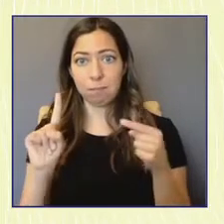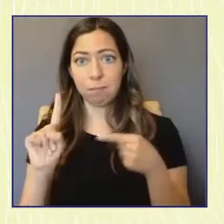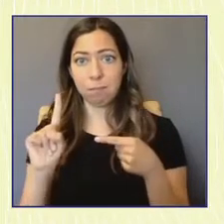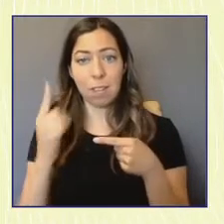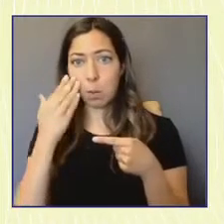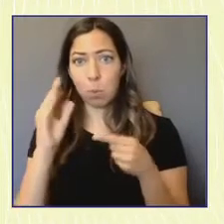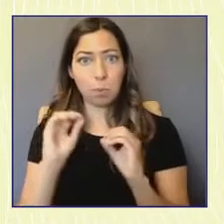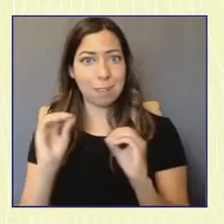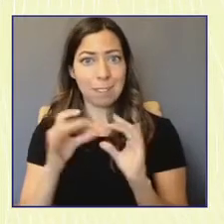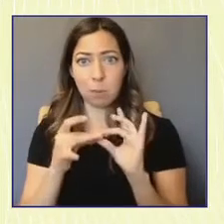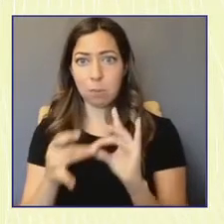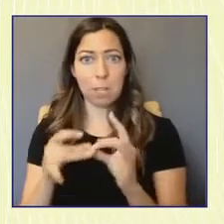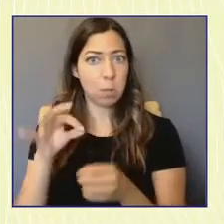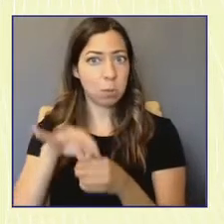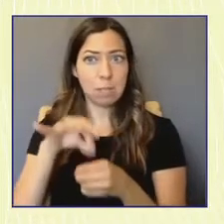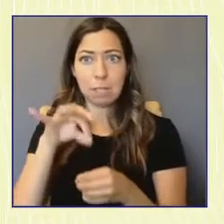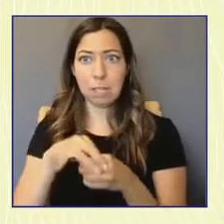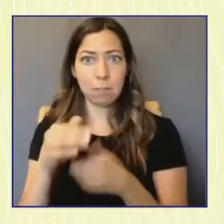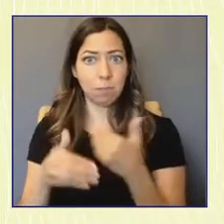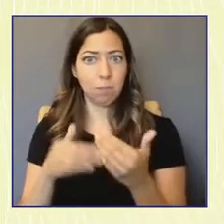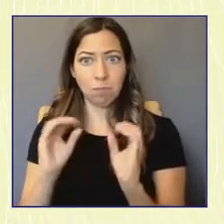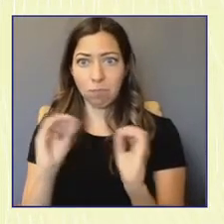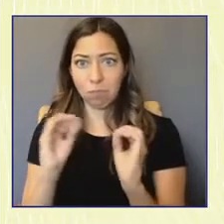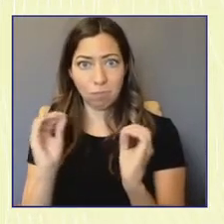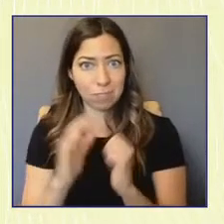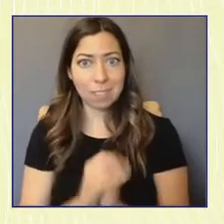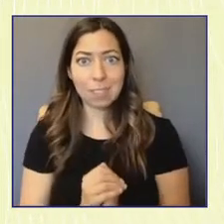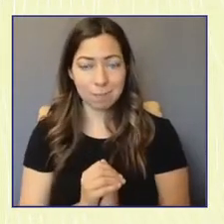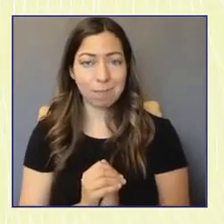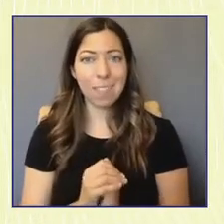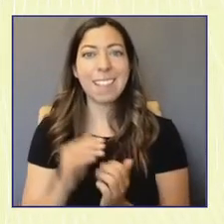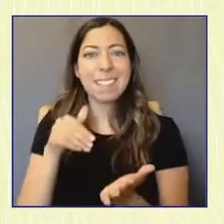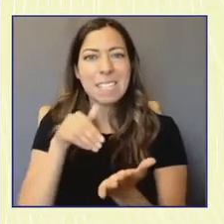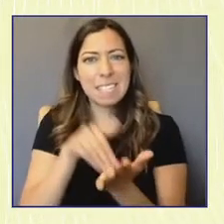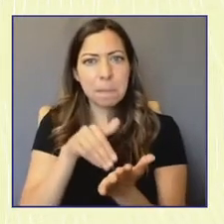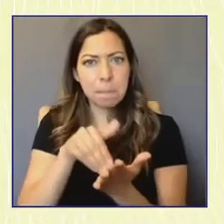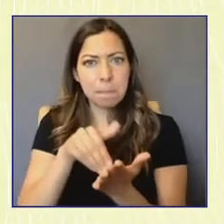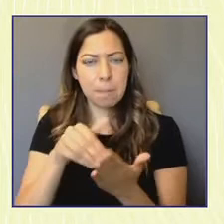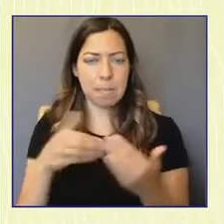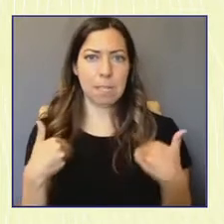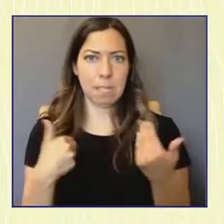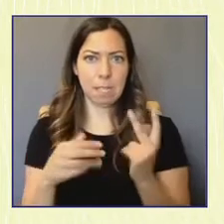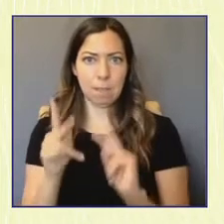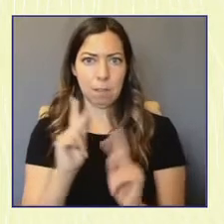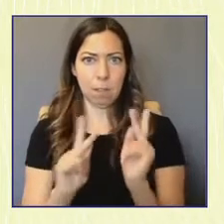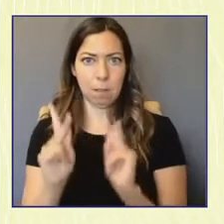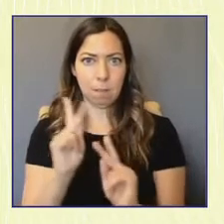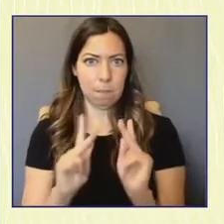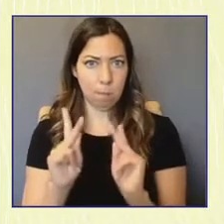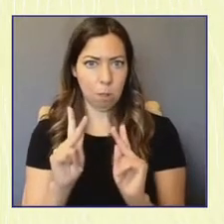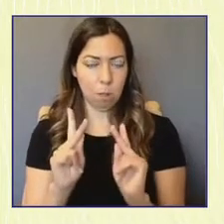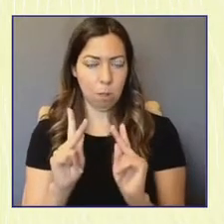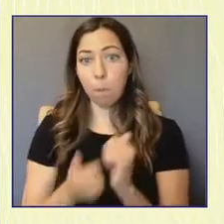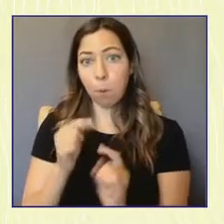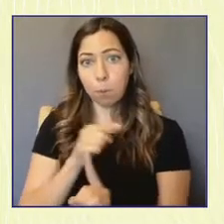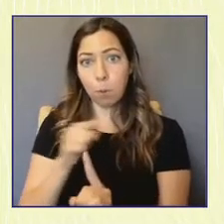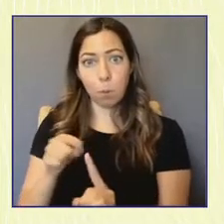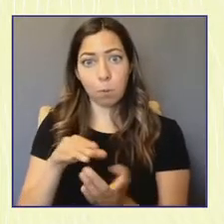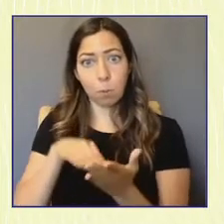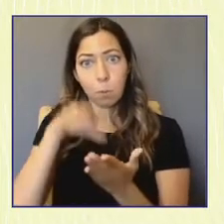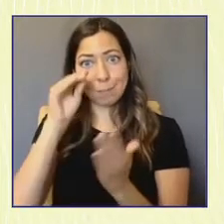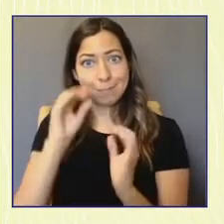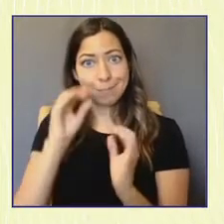anywhere at all. And that's millions of young people. And they're more likely to be black youth. They're more likely to live